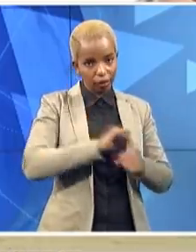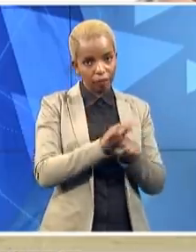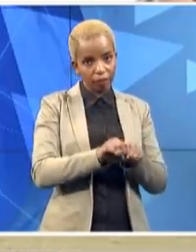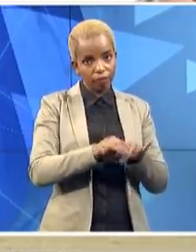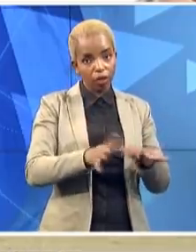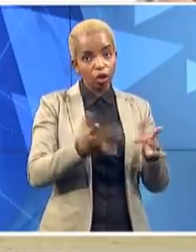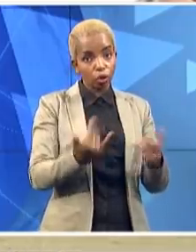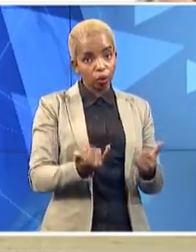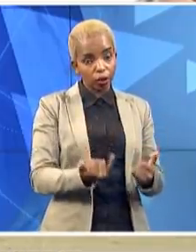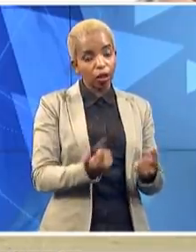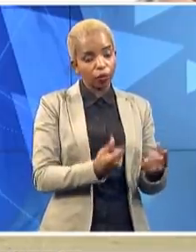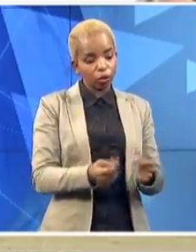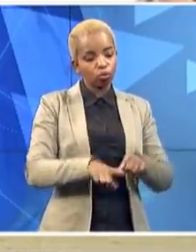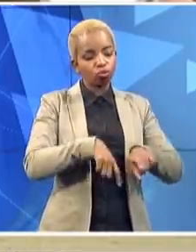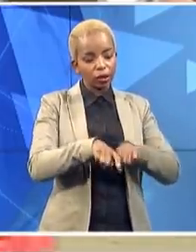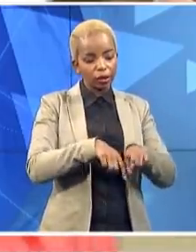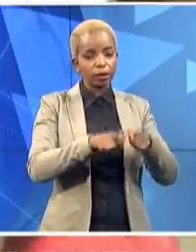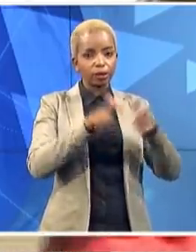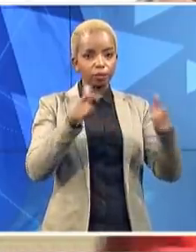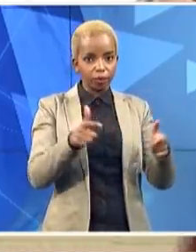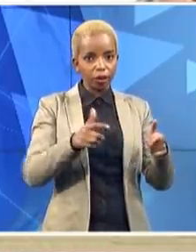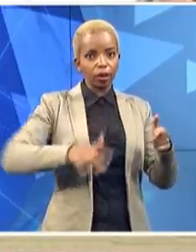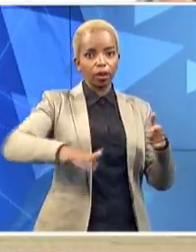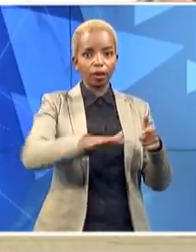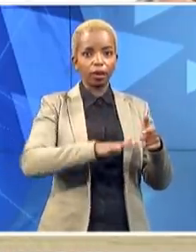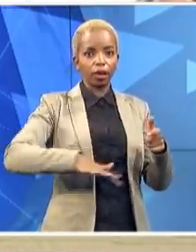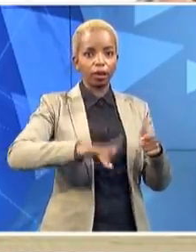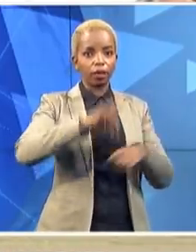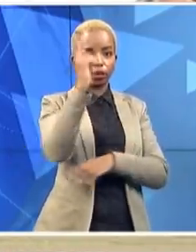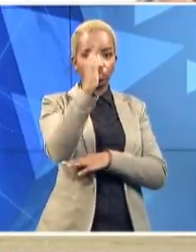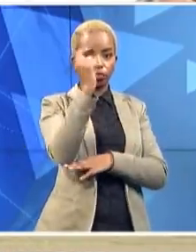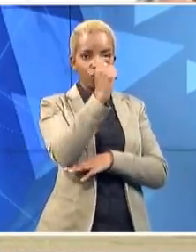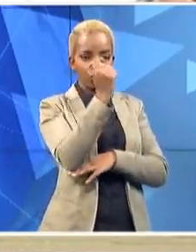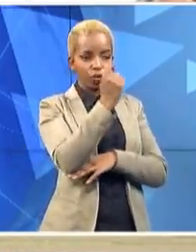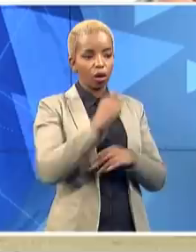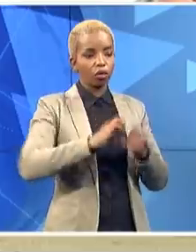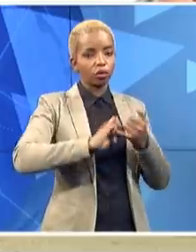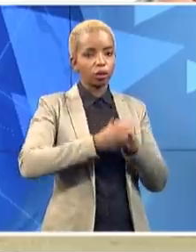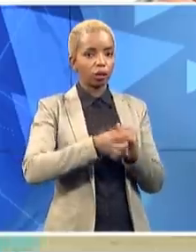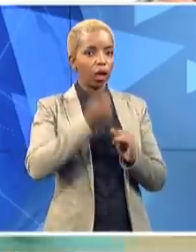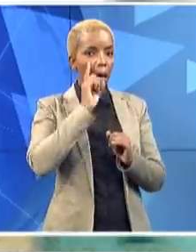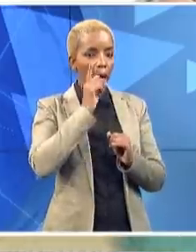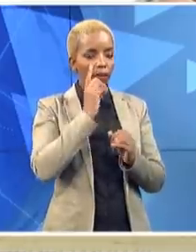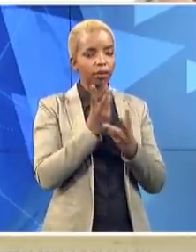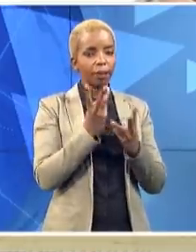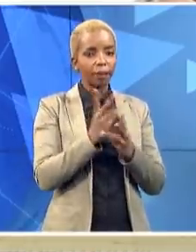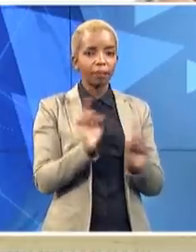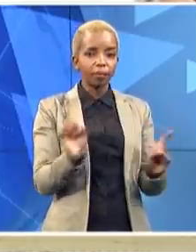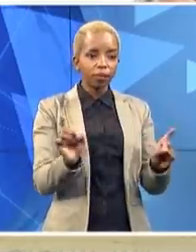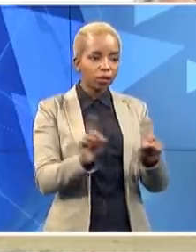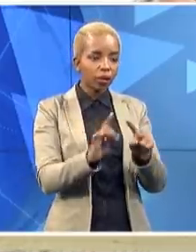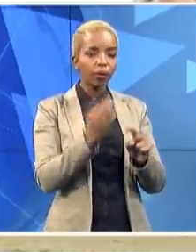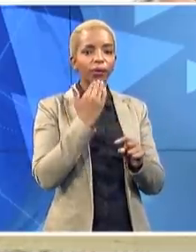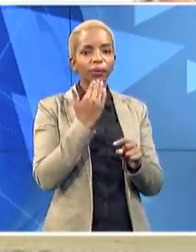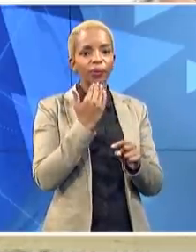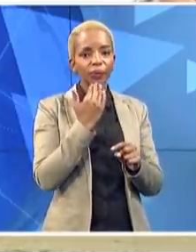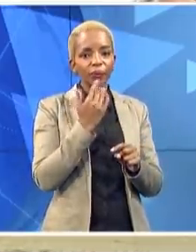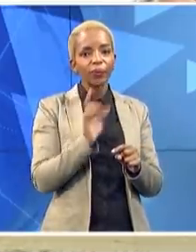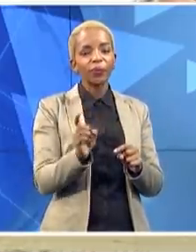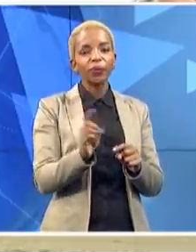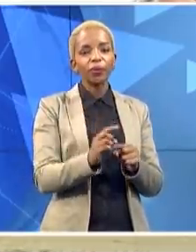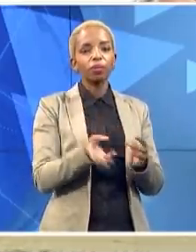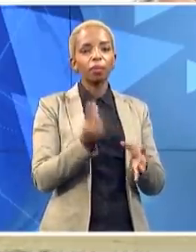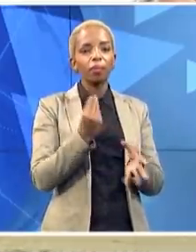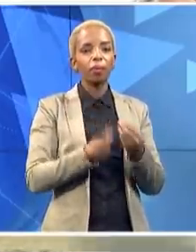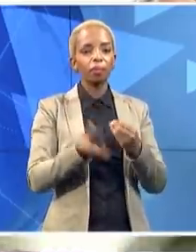in around the rural areas to try and identify those people who might be infected with the COVID-19. And also some